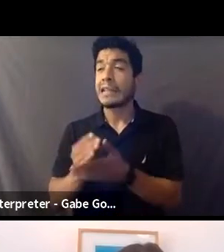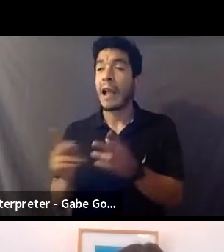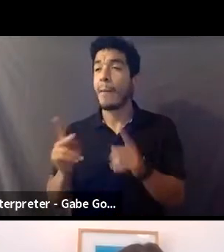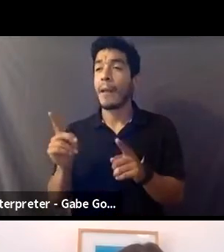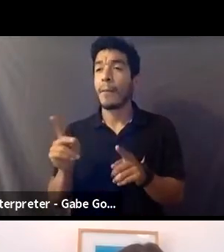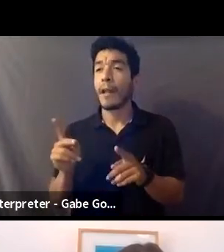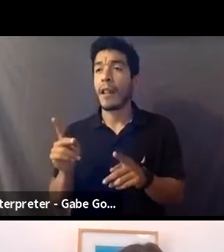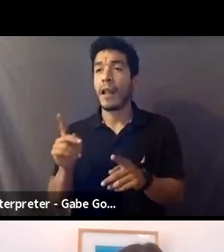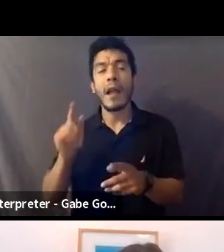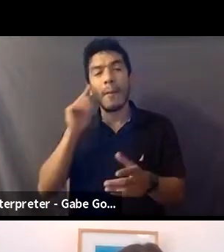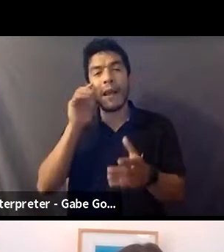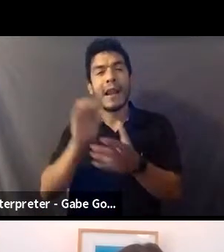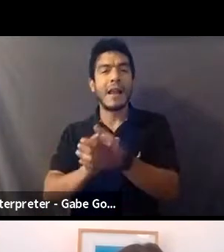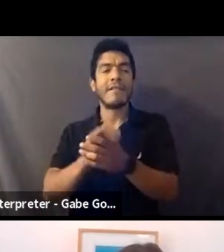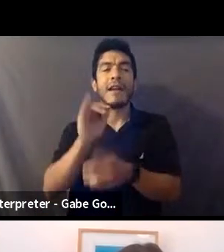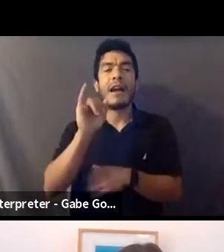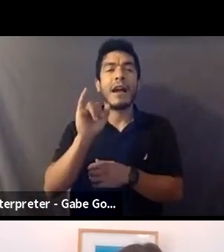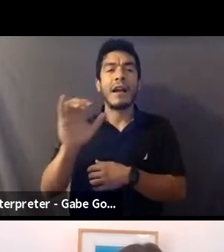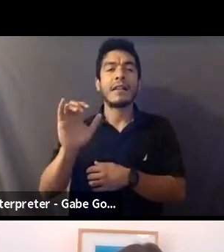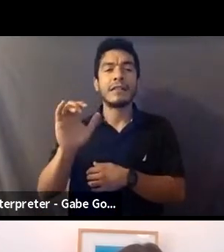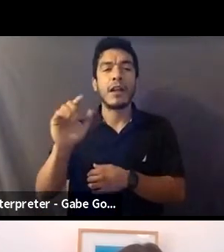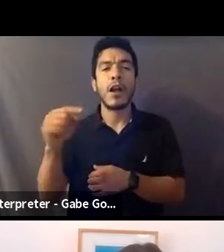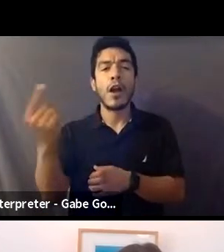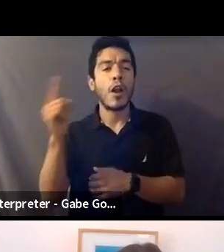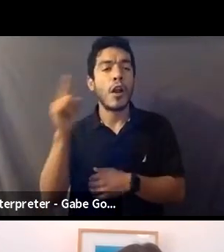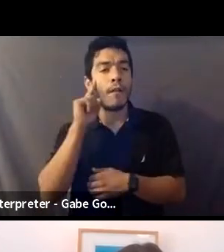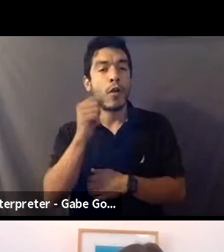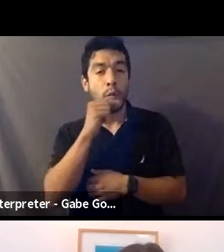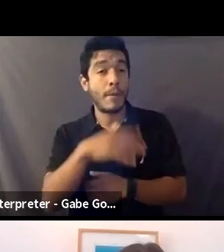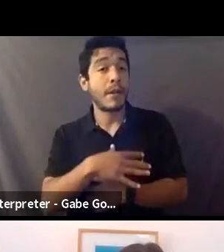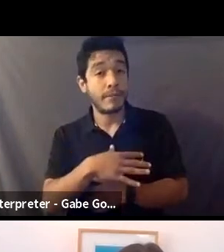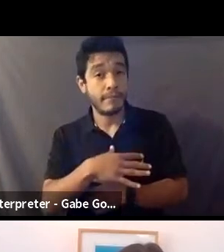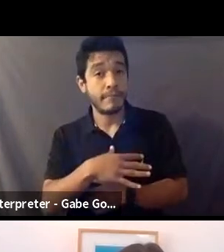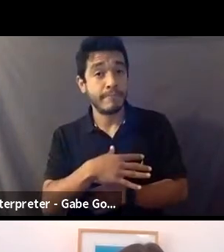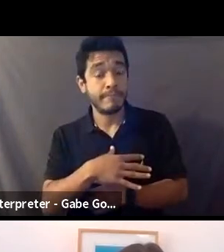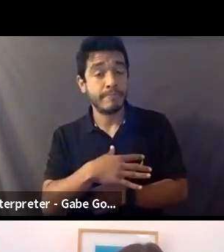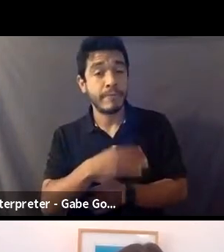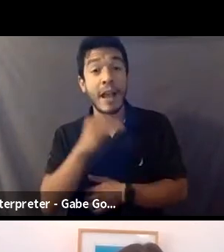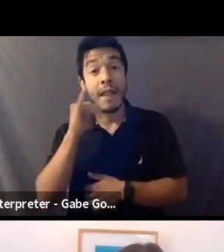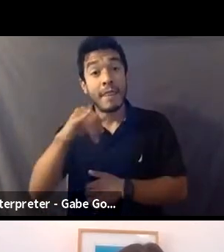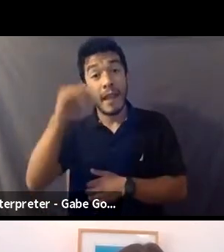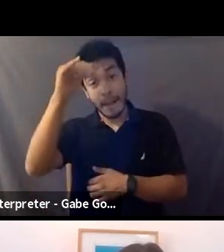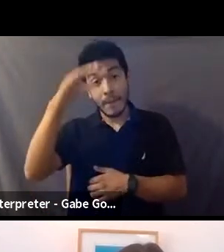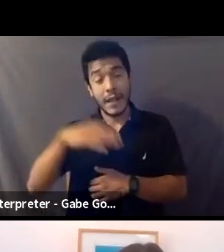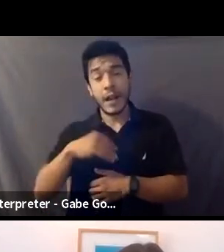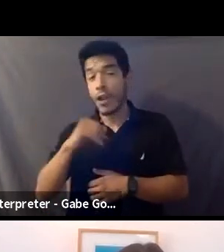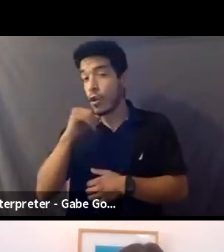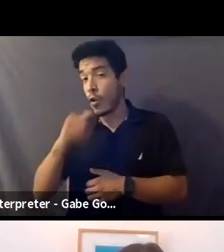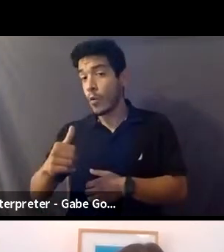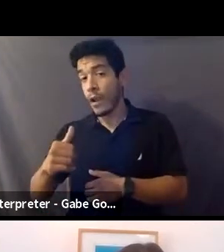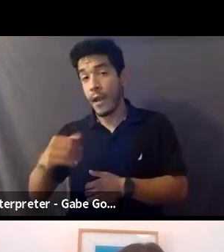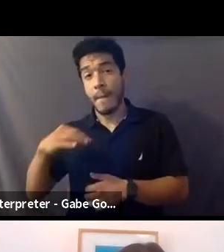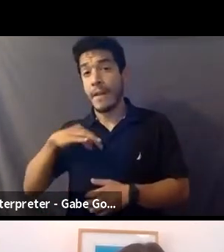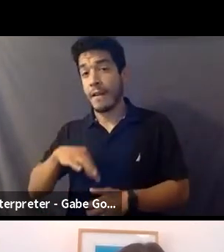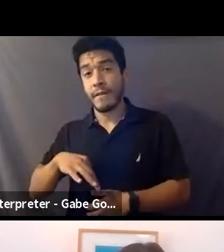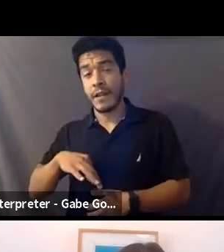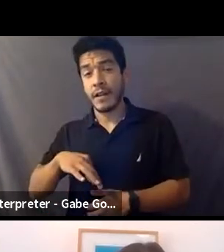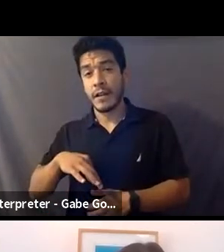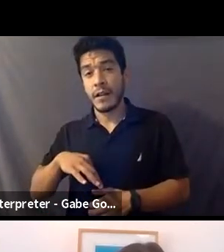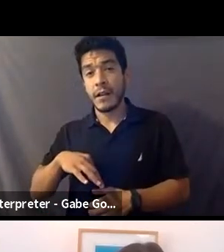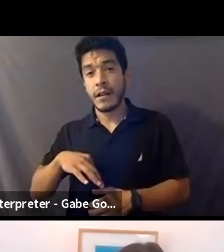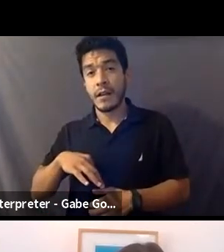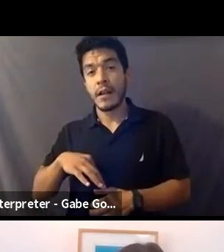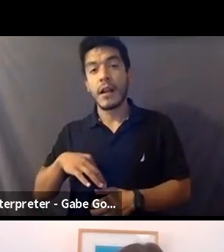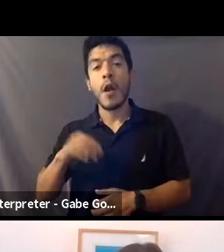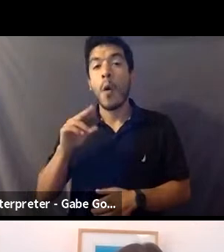coordinators are just for women and that men don't benefit as much